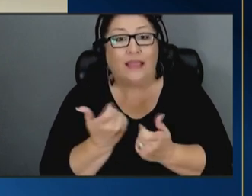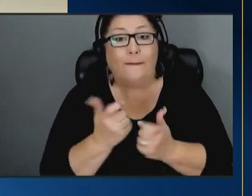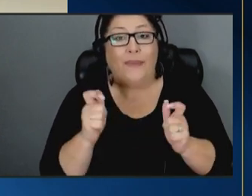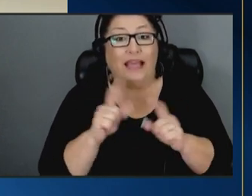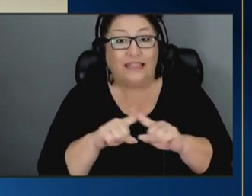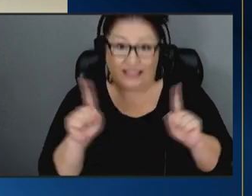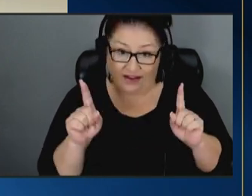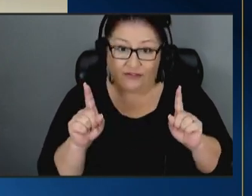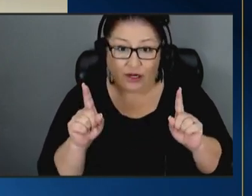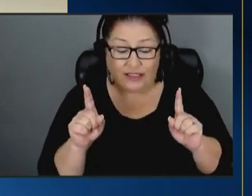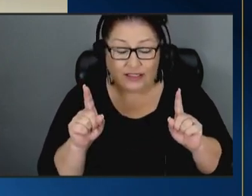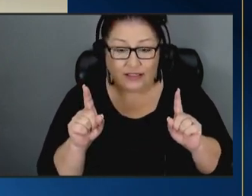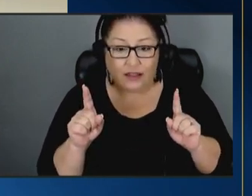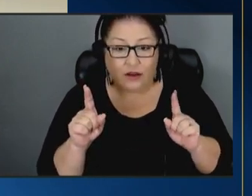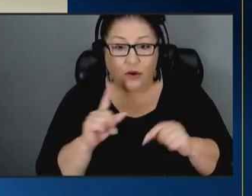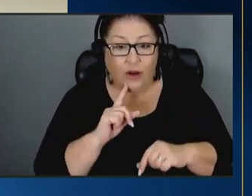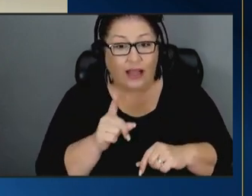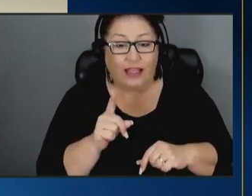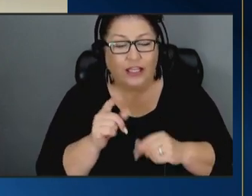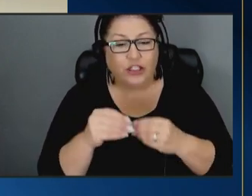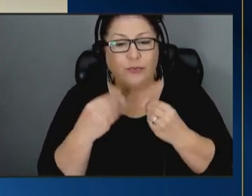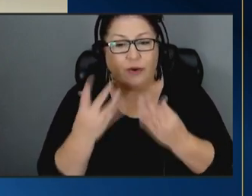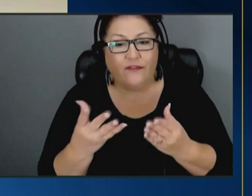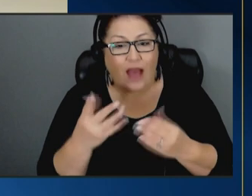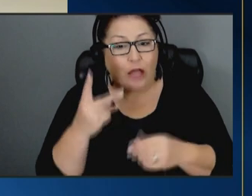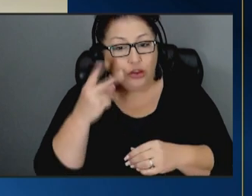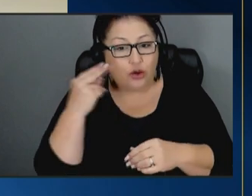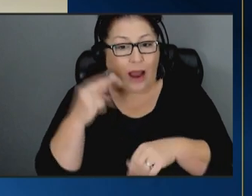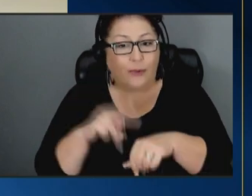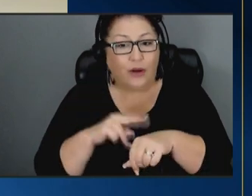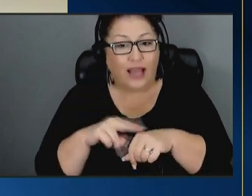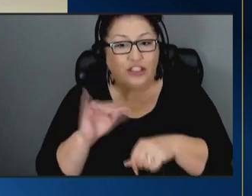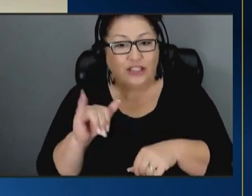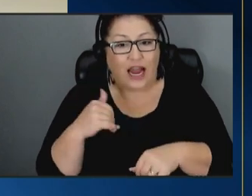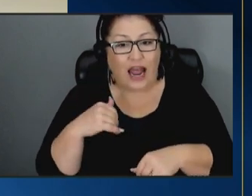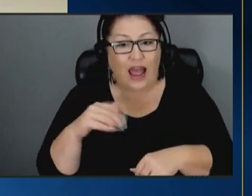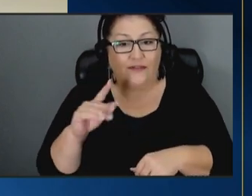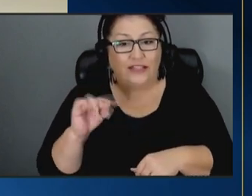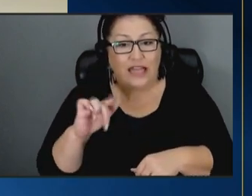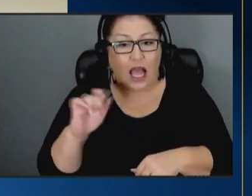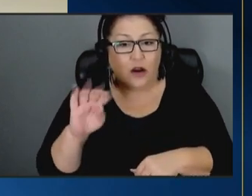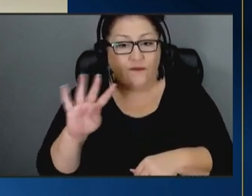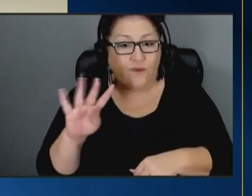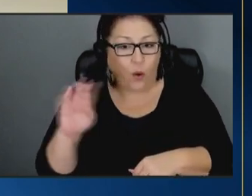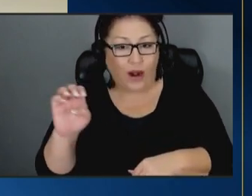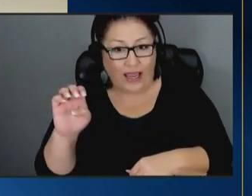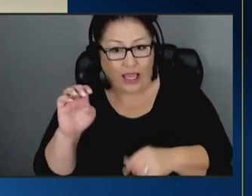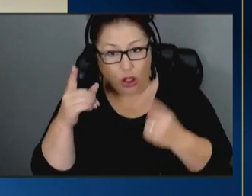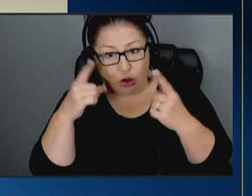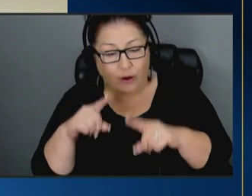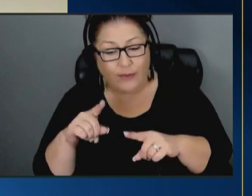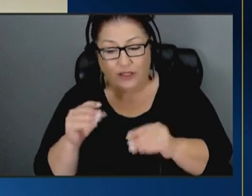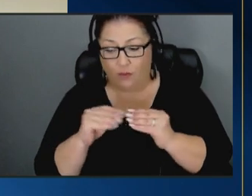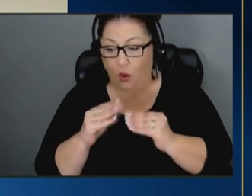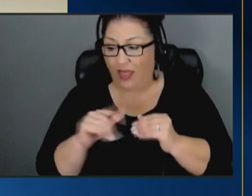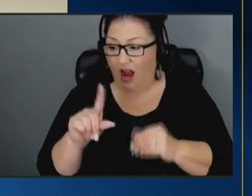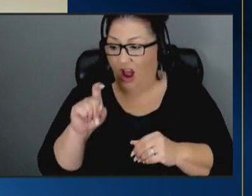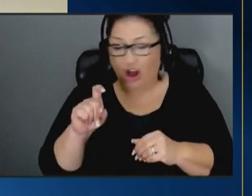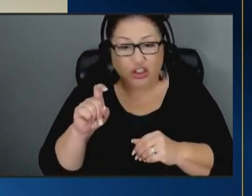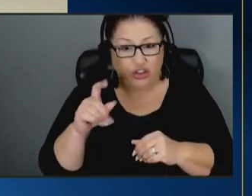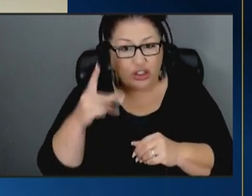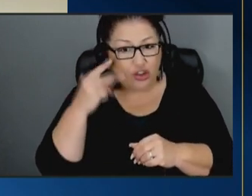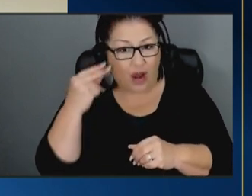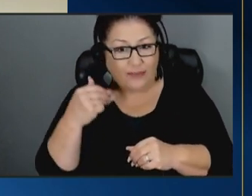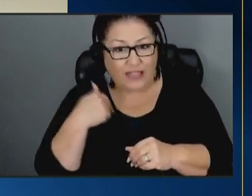is uh to provide tribal nations that have title 4e agreements so more than 100 tribes that have title 4e agreements with their